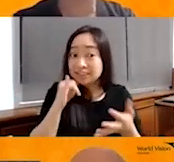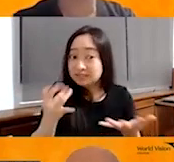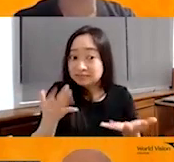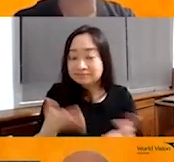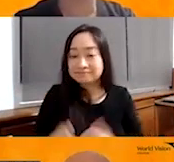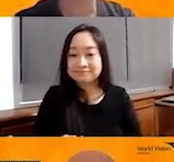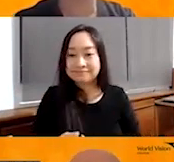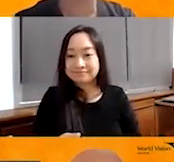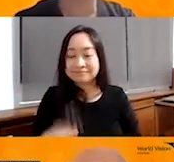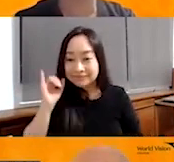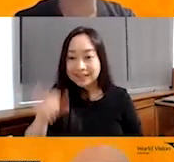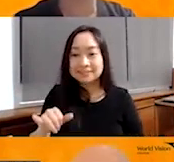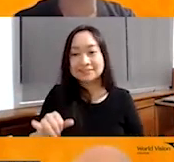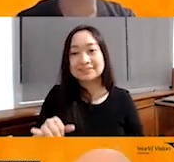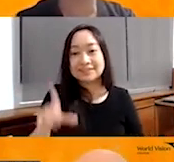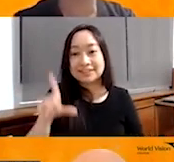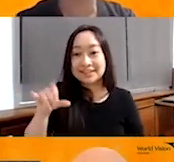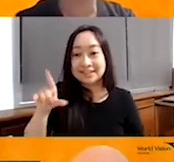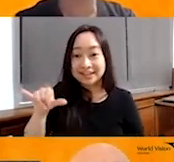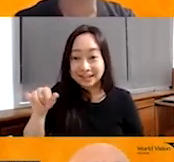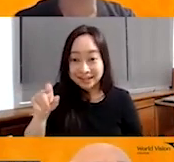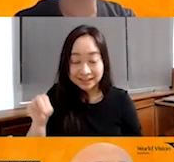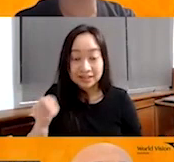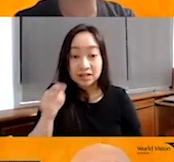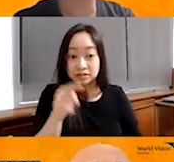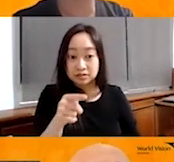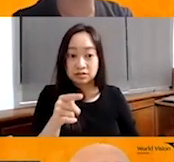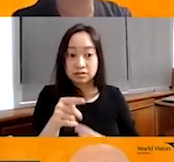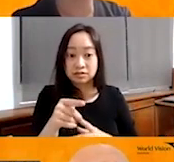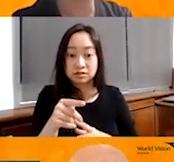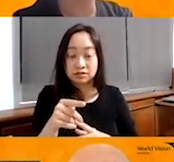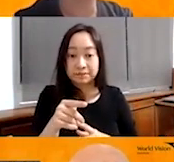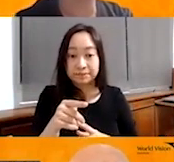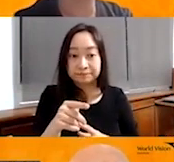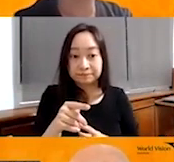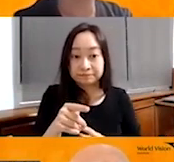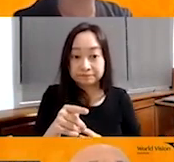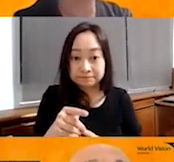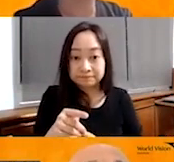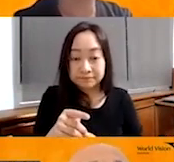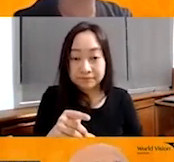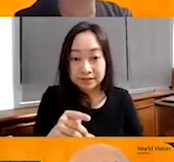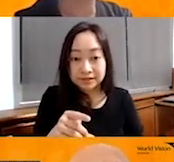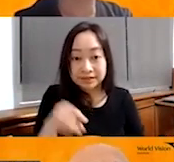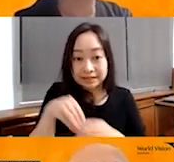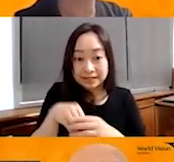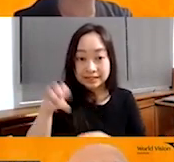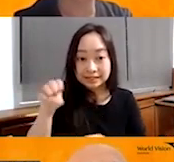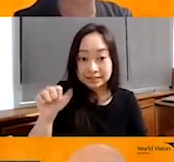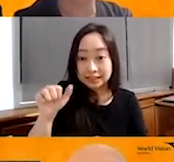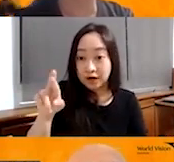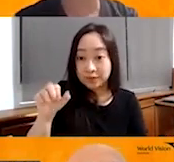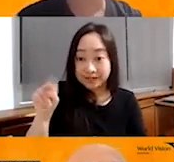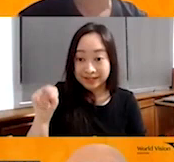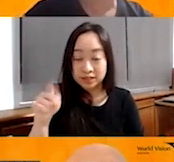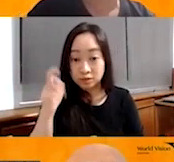Yeah, Lien. This is the gear there is saline. And